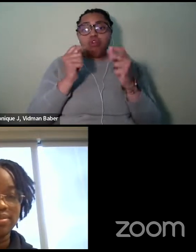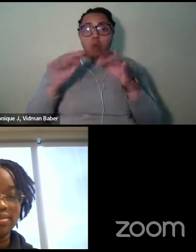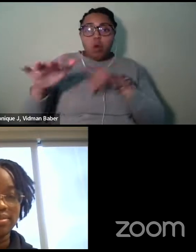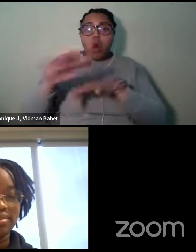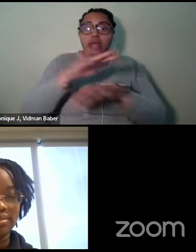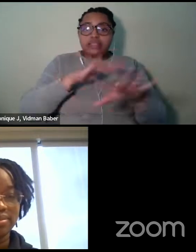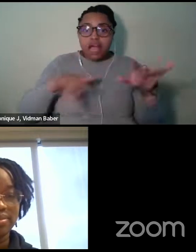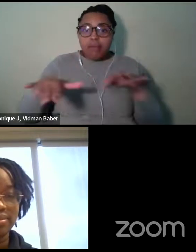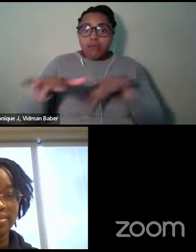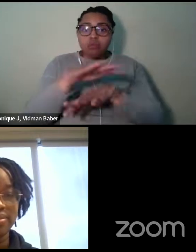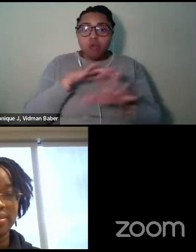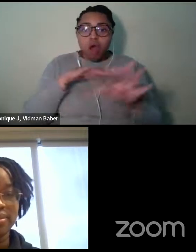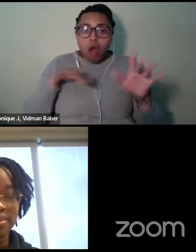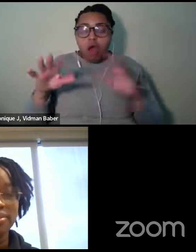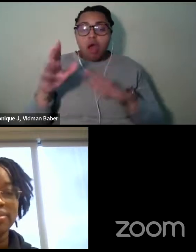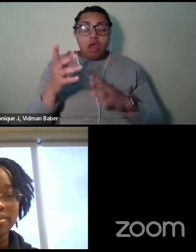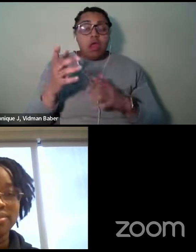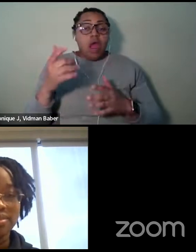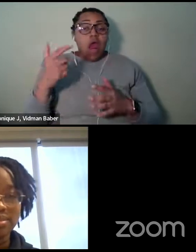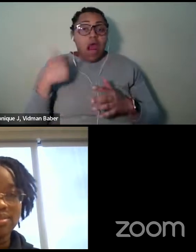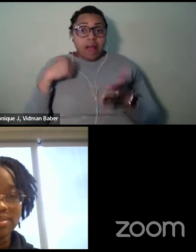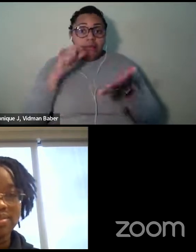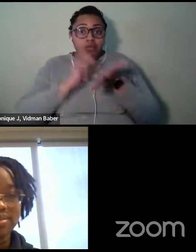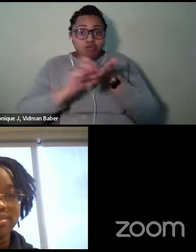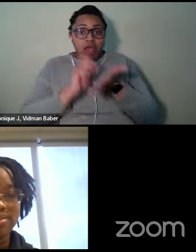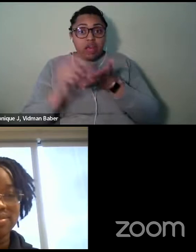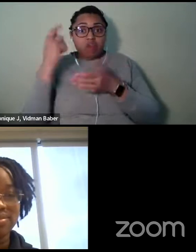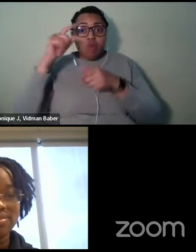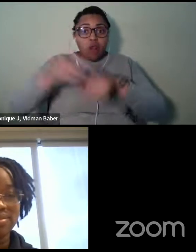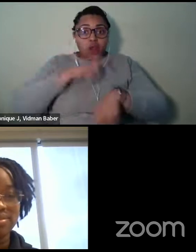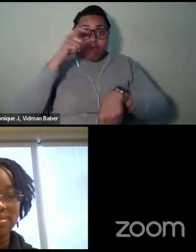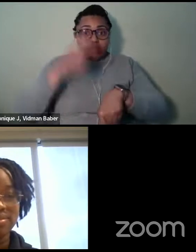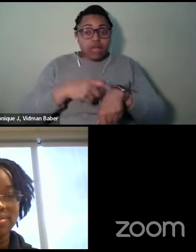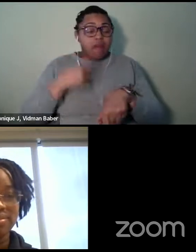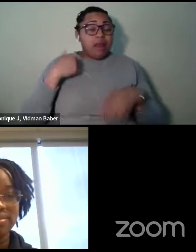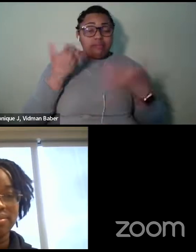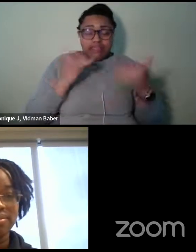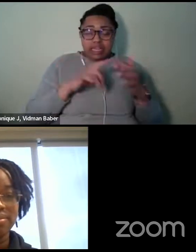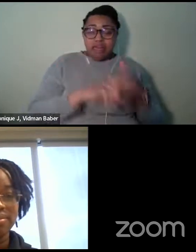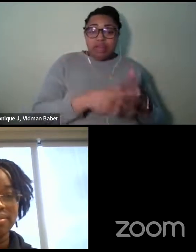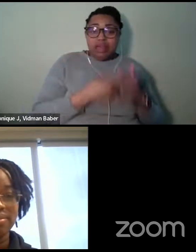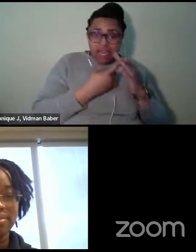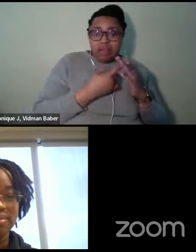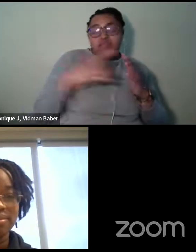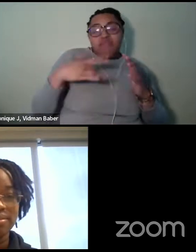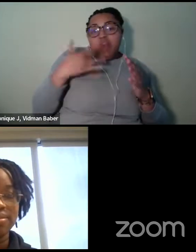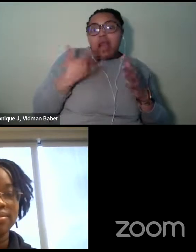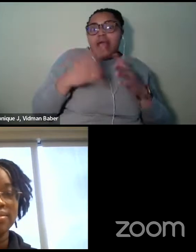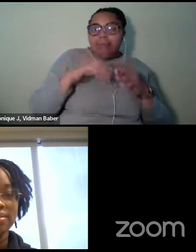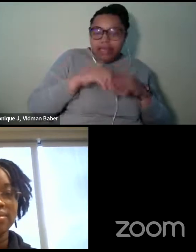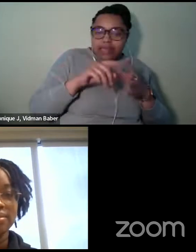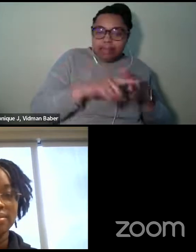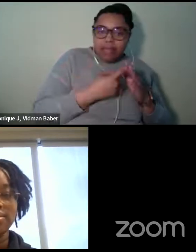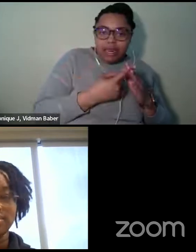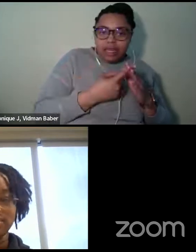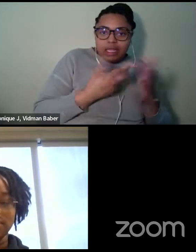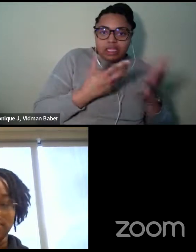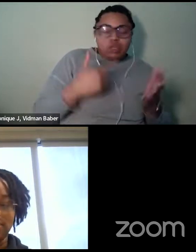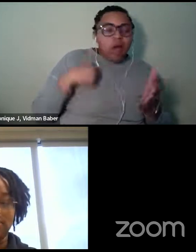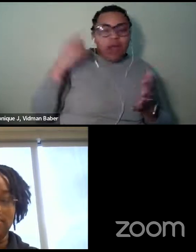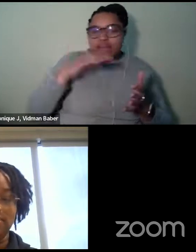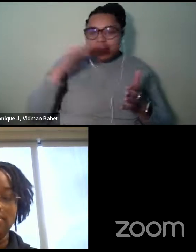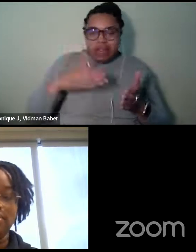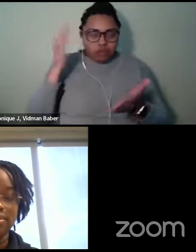at the, you know, the beginning. I still feel like I'm learning and I never try to stop learning. So I always take classes or read writing